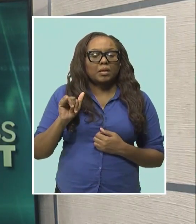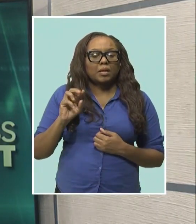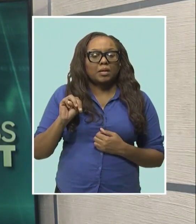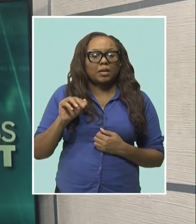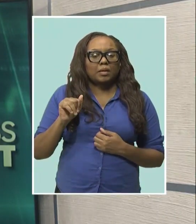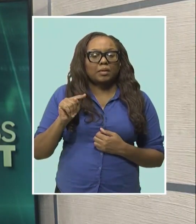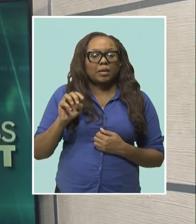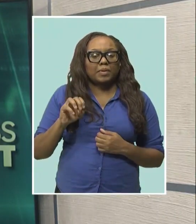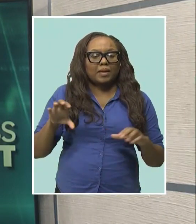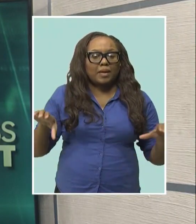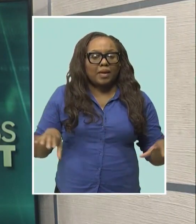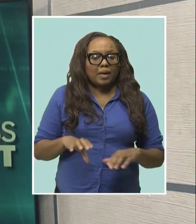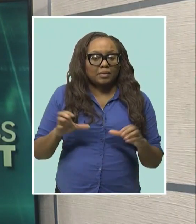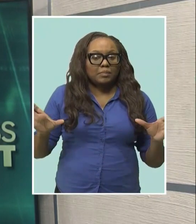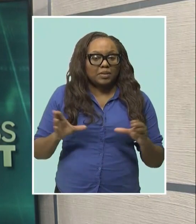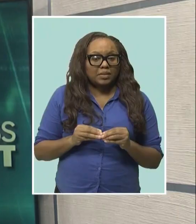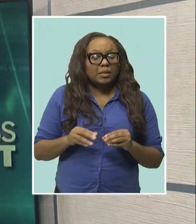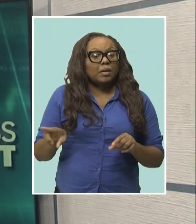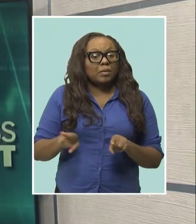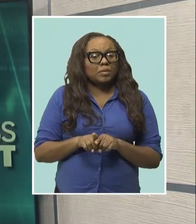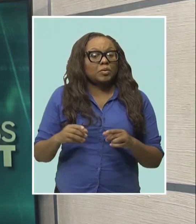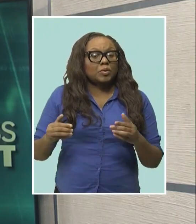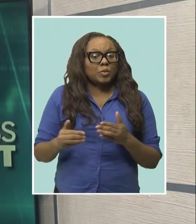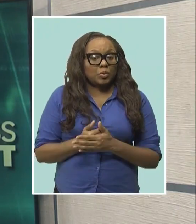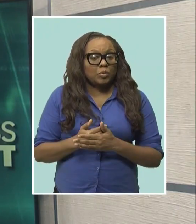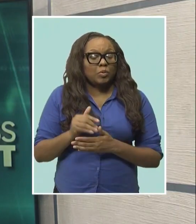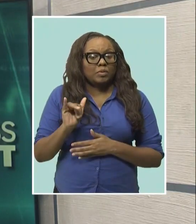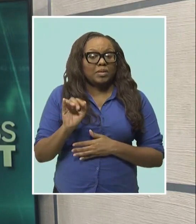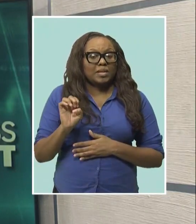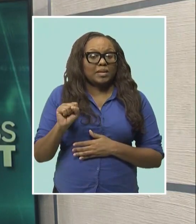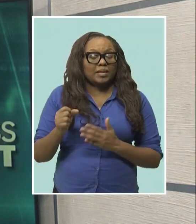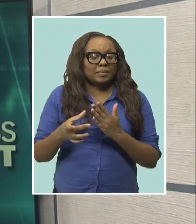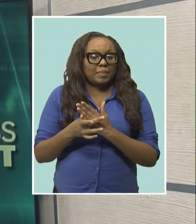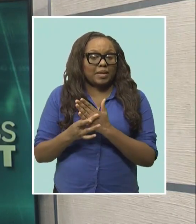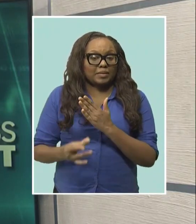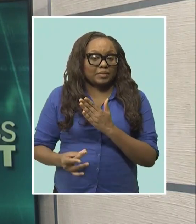new 32-page YES magazine. Ryan Broome has more.